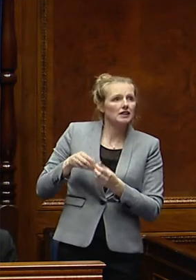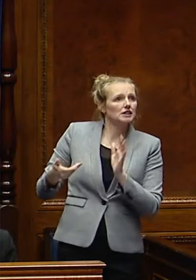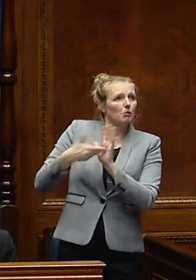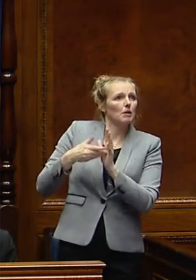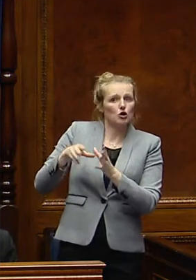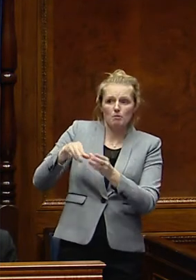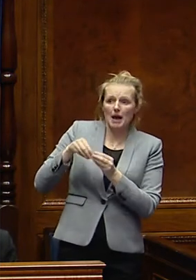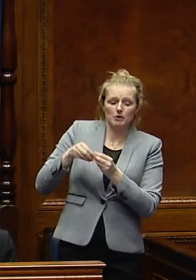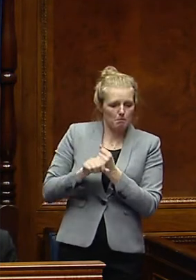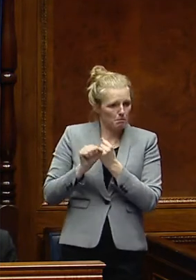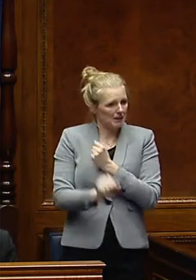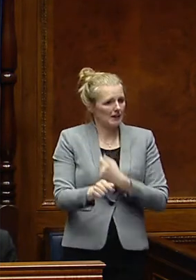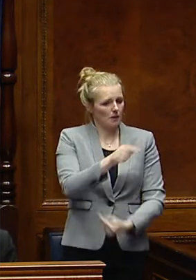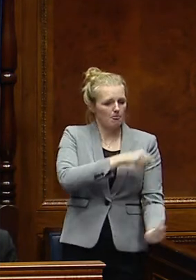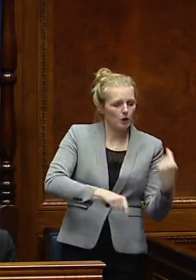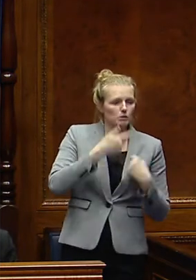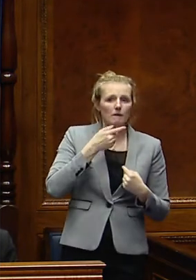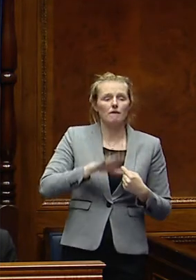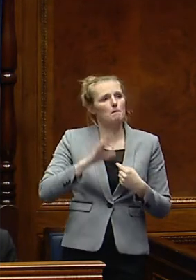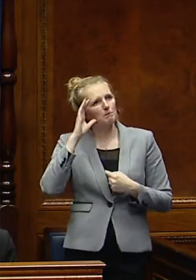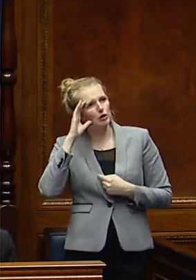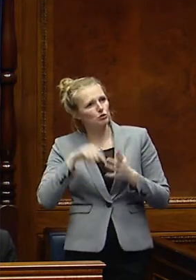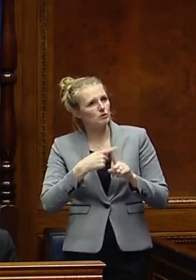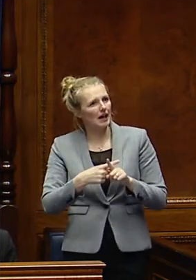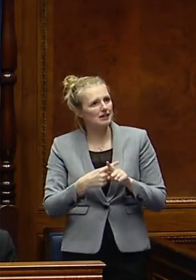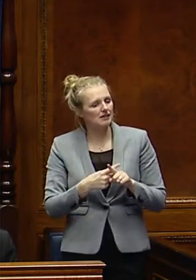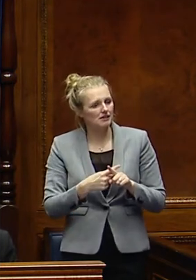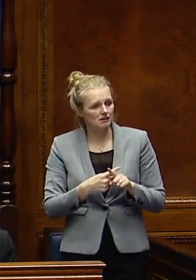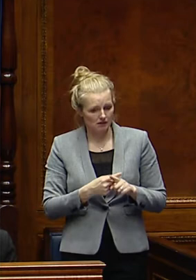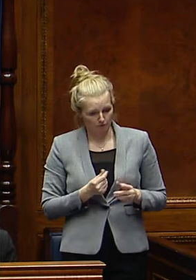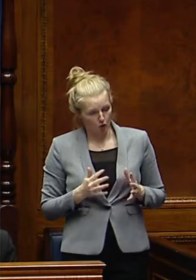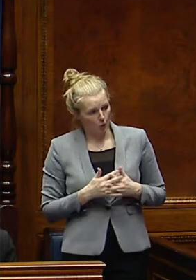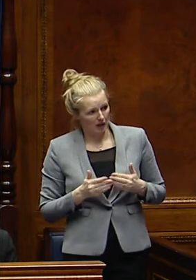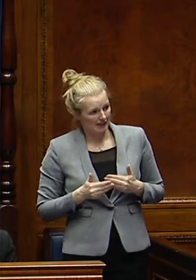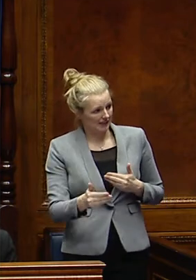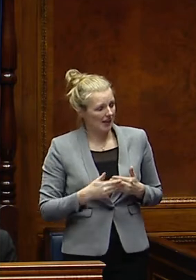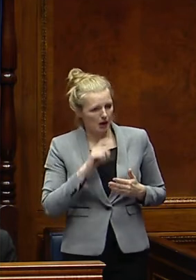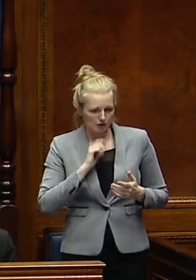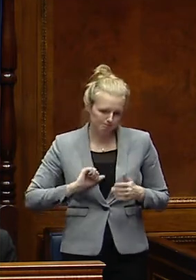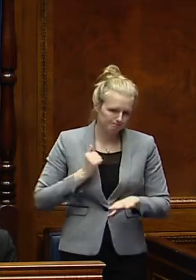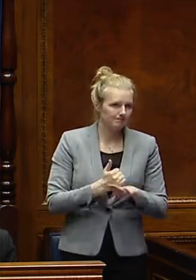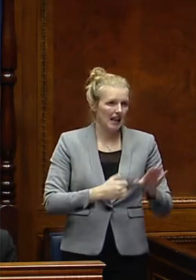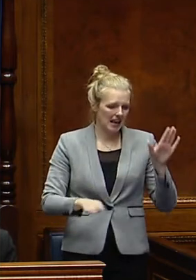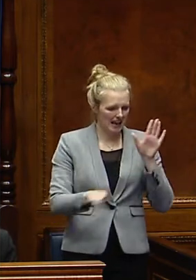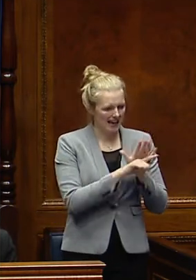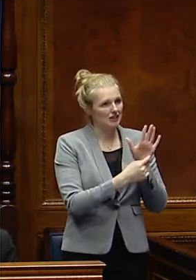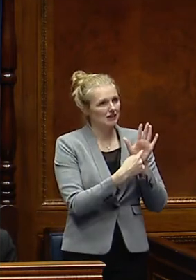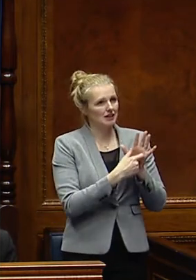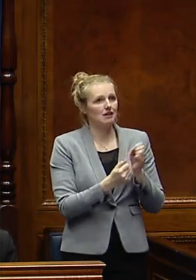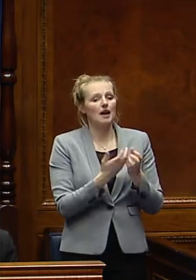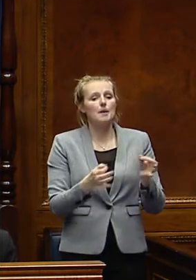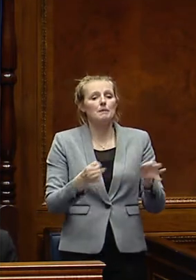payments, which protects them from the bedroom tax. In the coming weeks I will introduce legislation to extend the essential